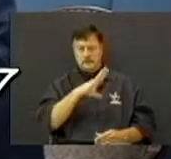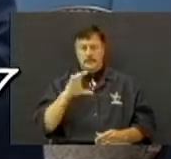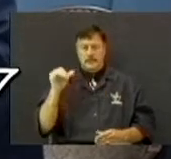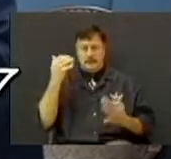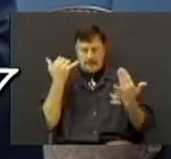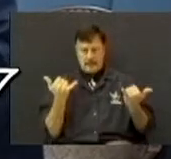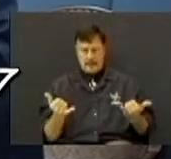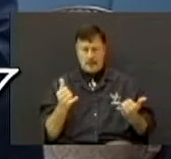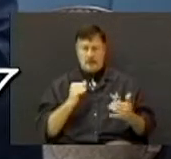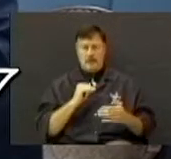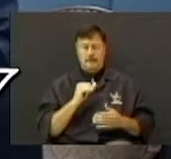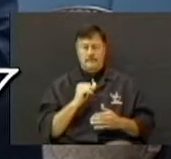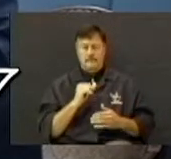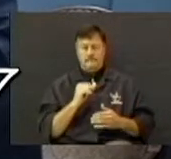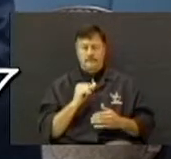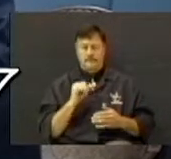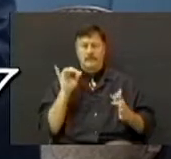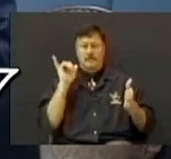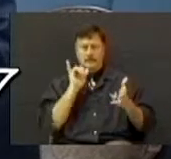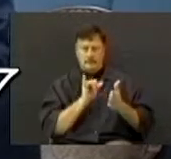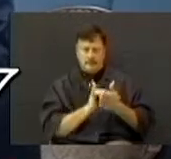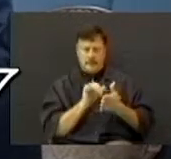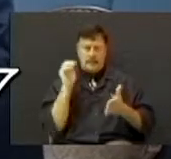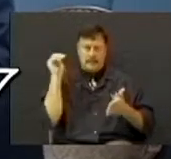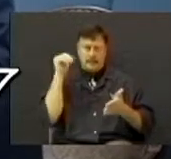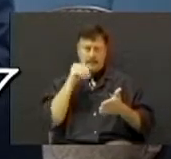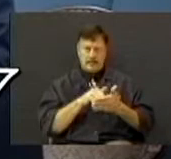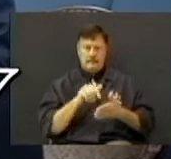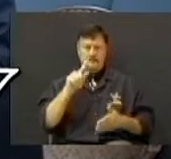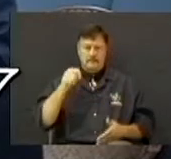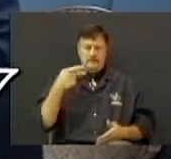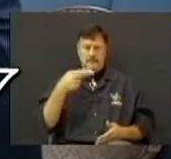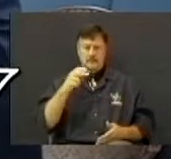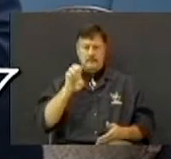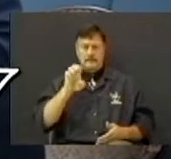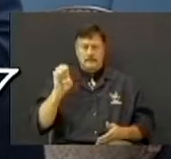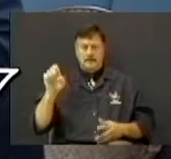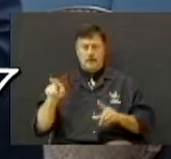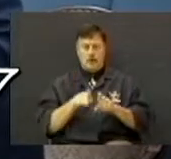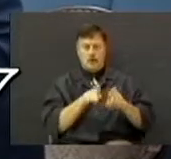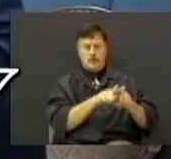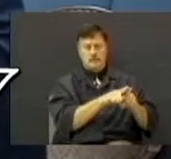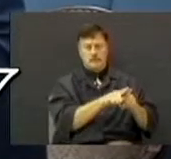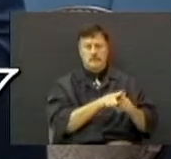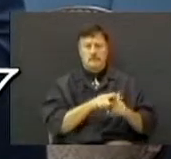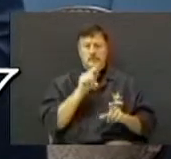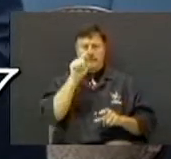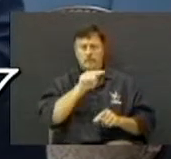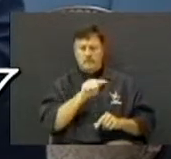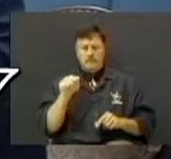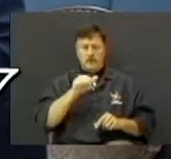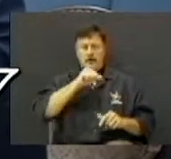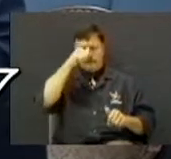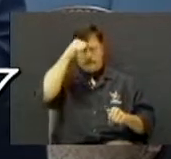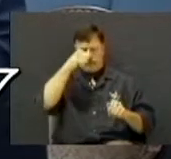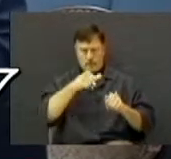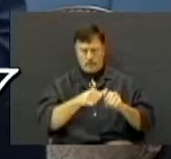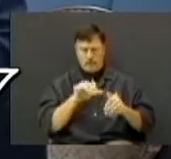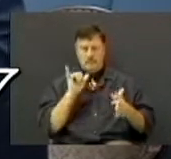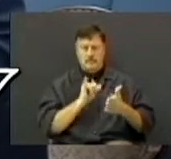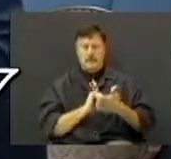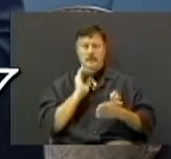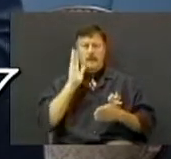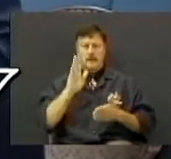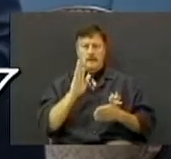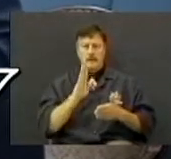persuaded that in thee also, wherefore I put in remembrance that thou